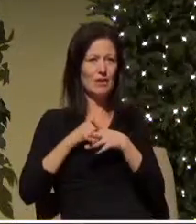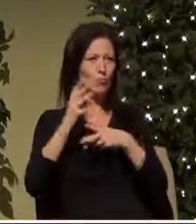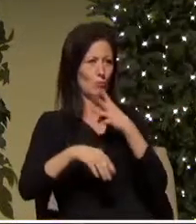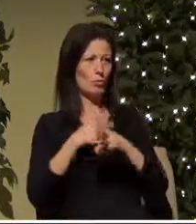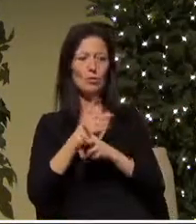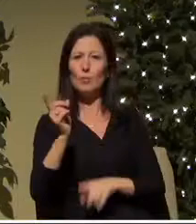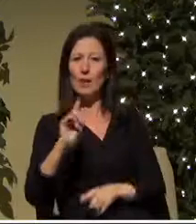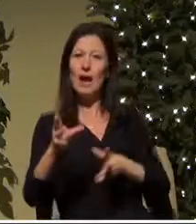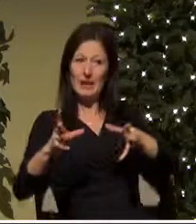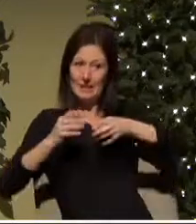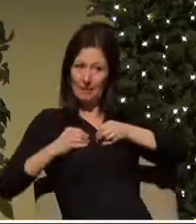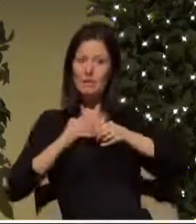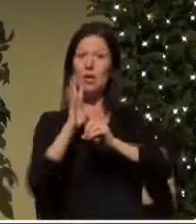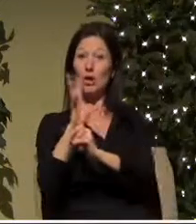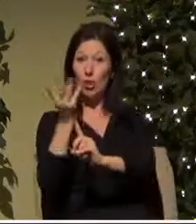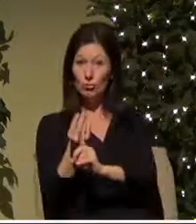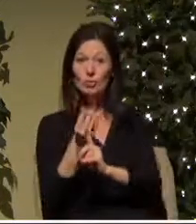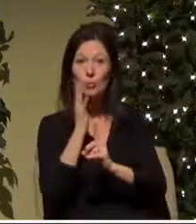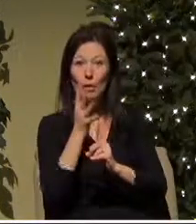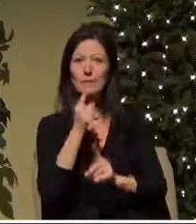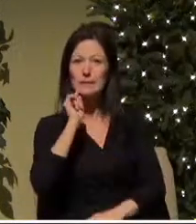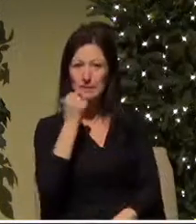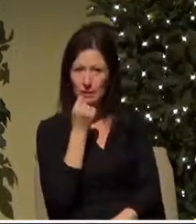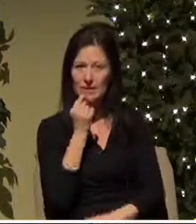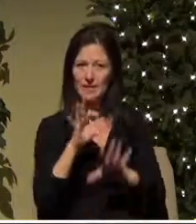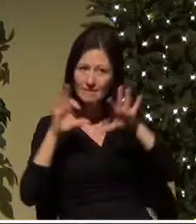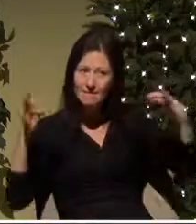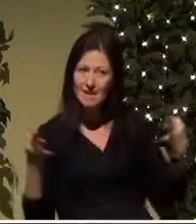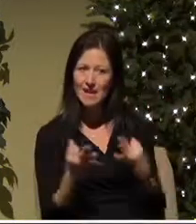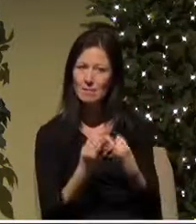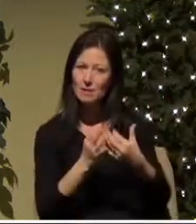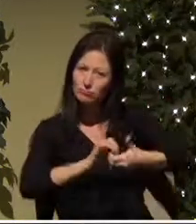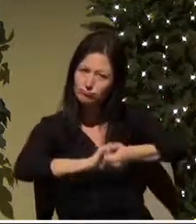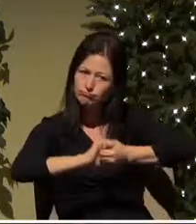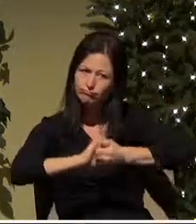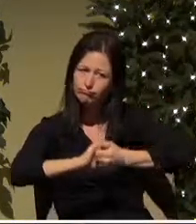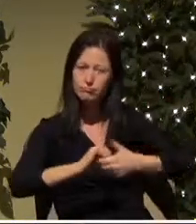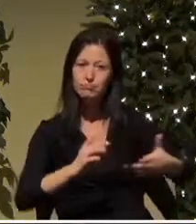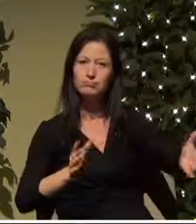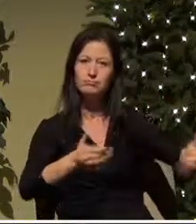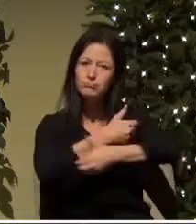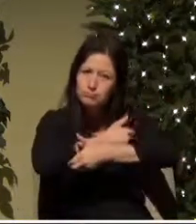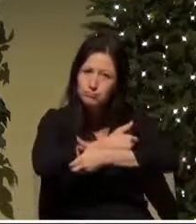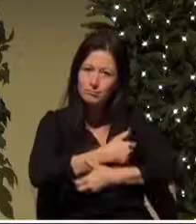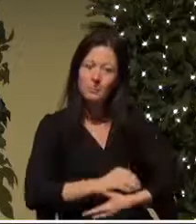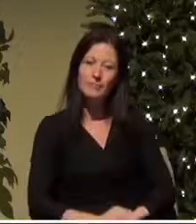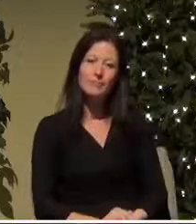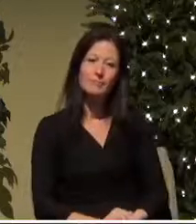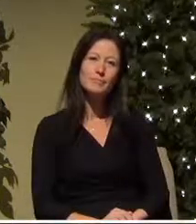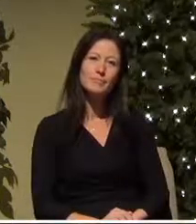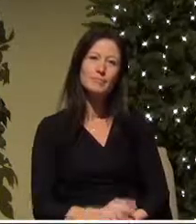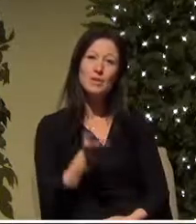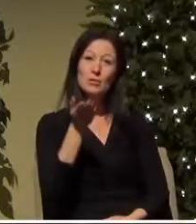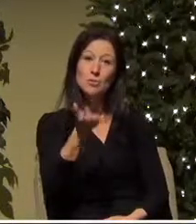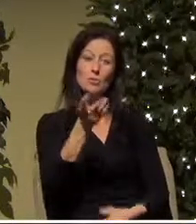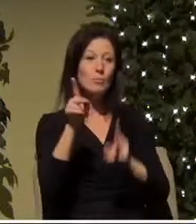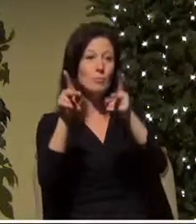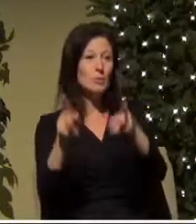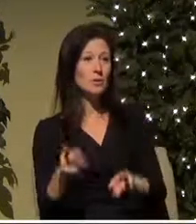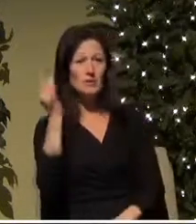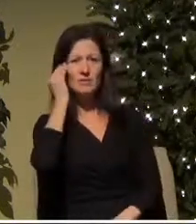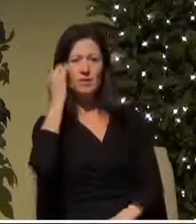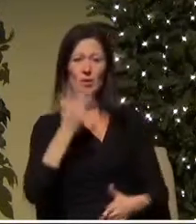a culture that takes seriously its deep family connections and obligations you are a person who knows that